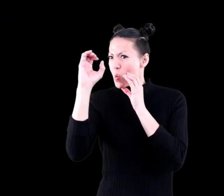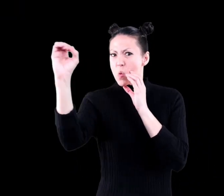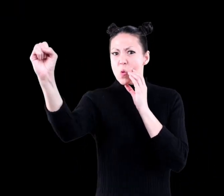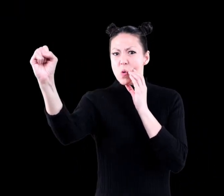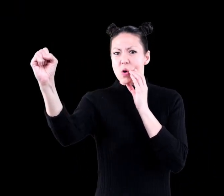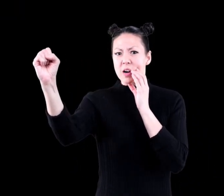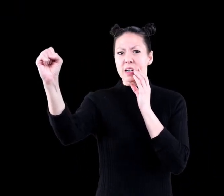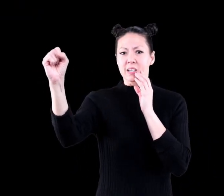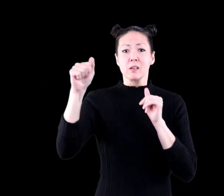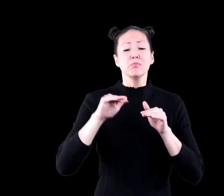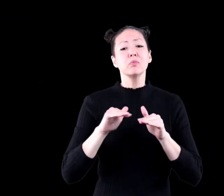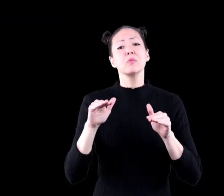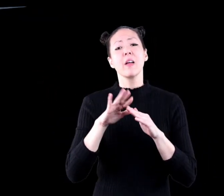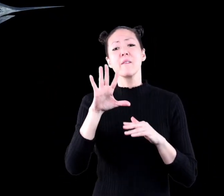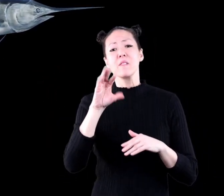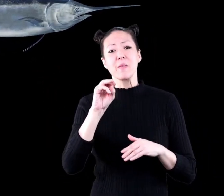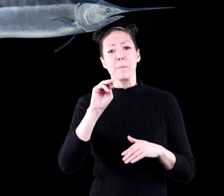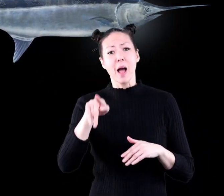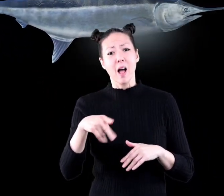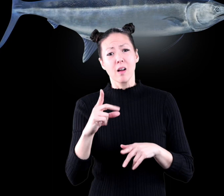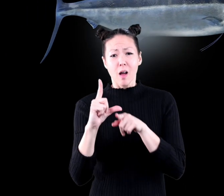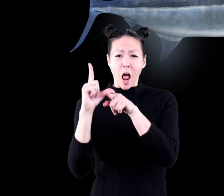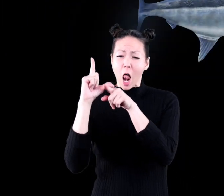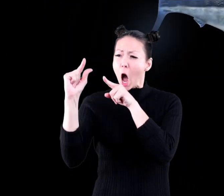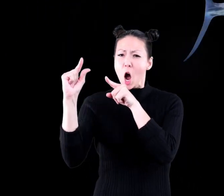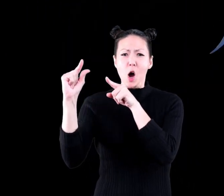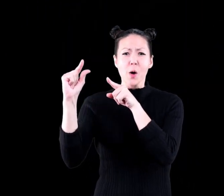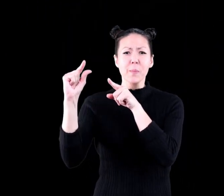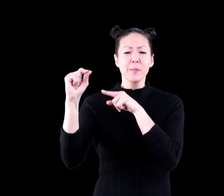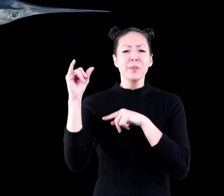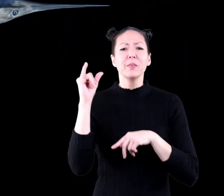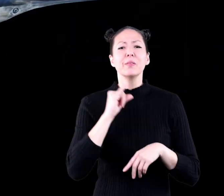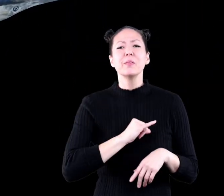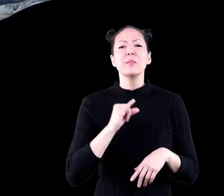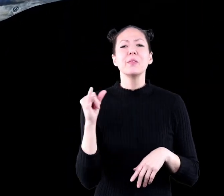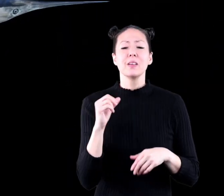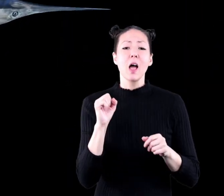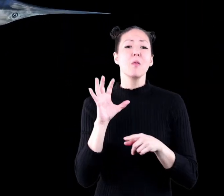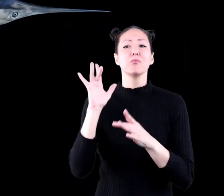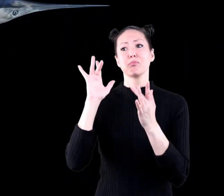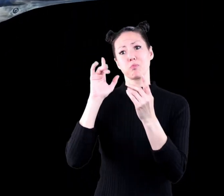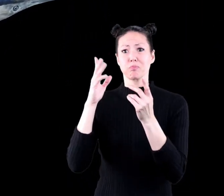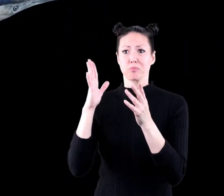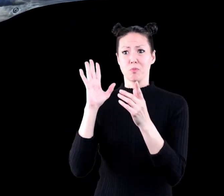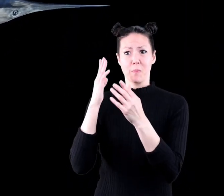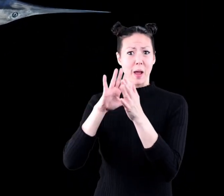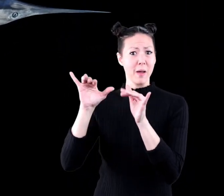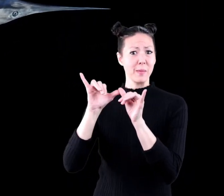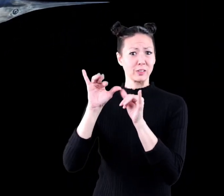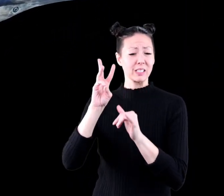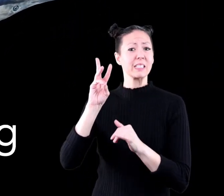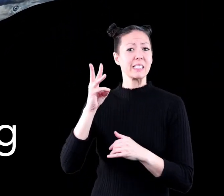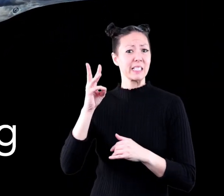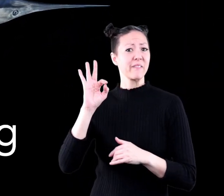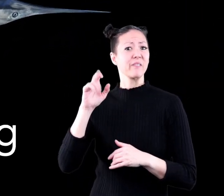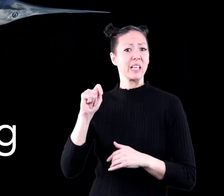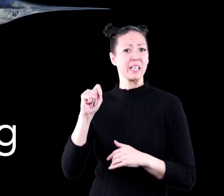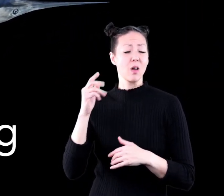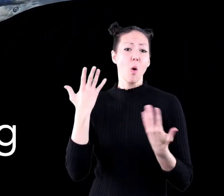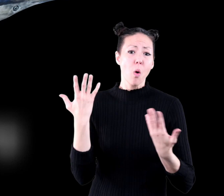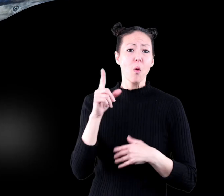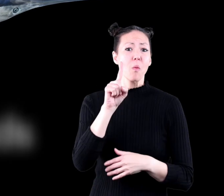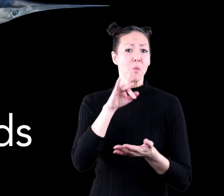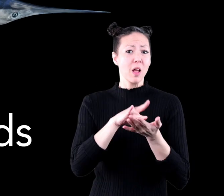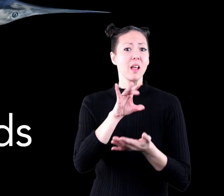marlin can swim up to fifty miles an hour and some can reach lengths of up to sixteen feet